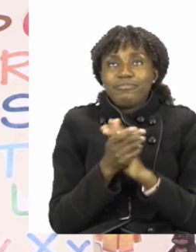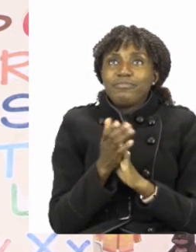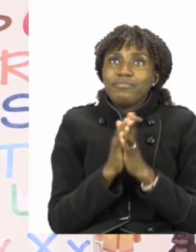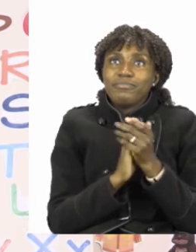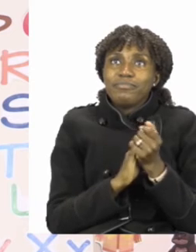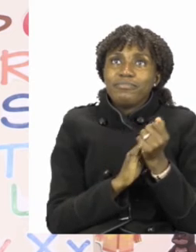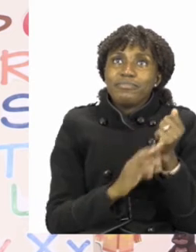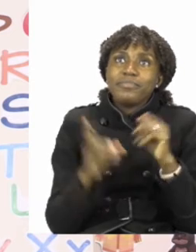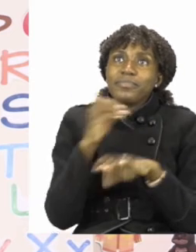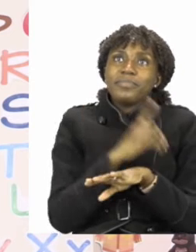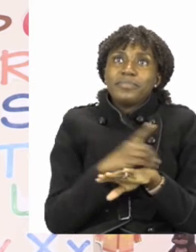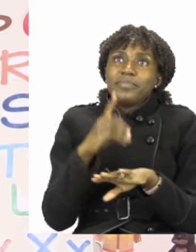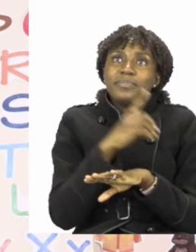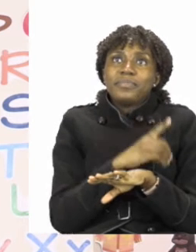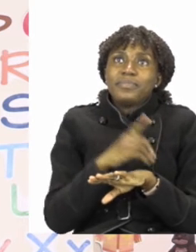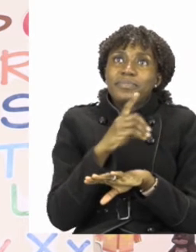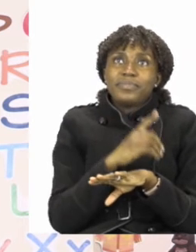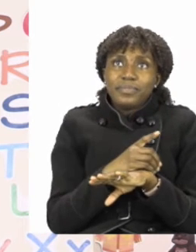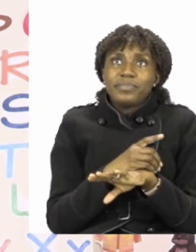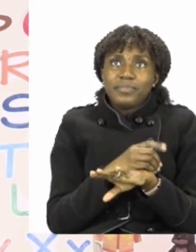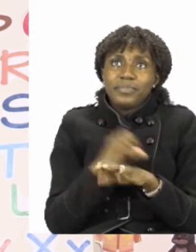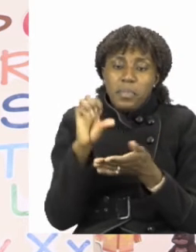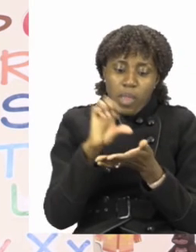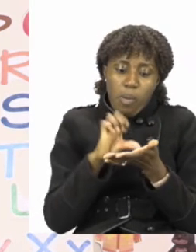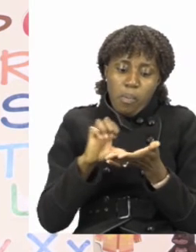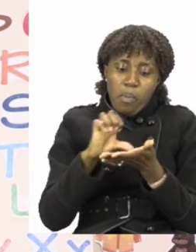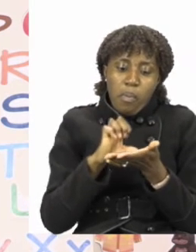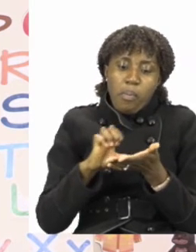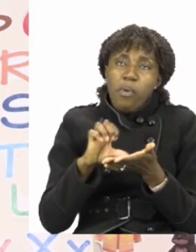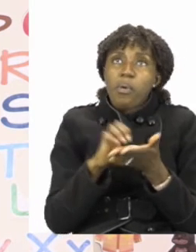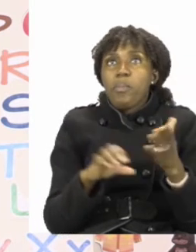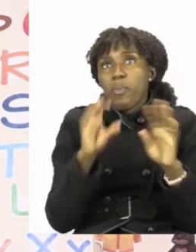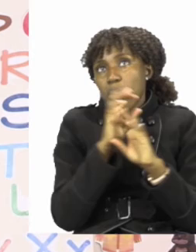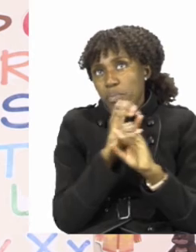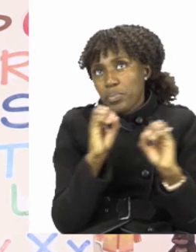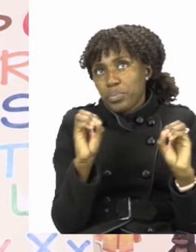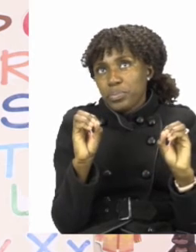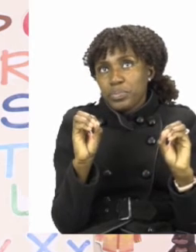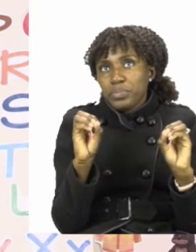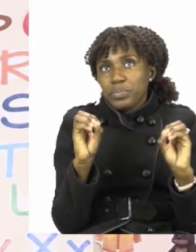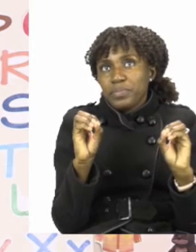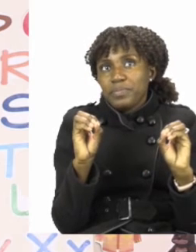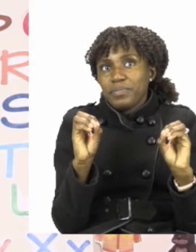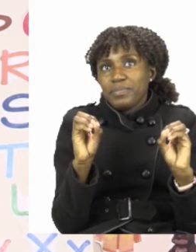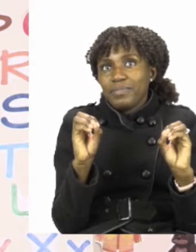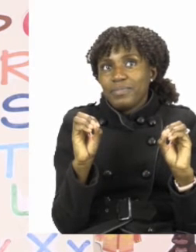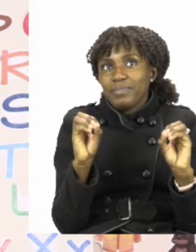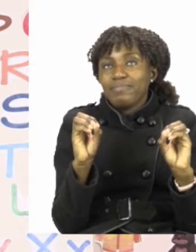Sanitize every day so the germs can stay